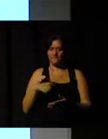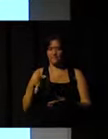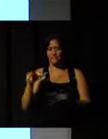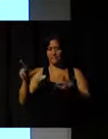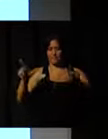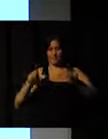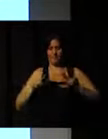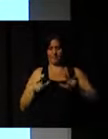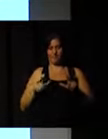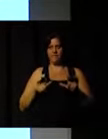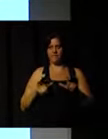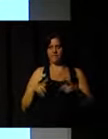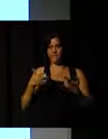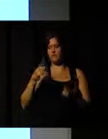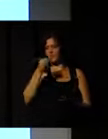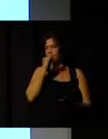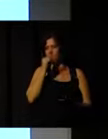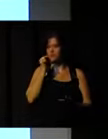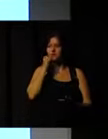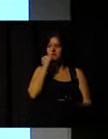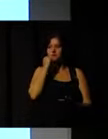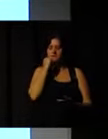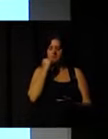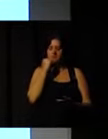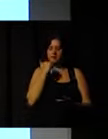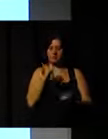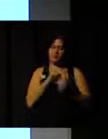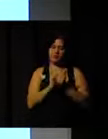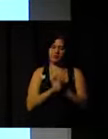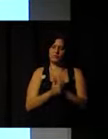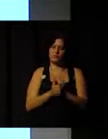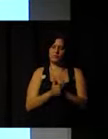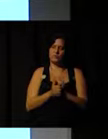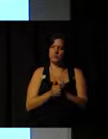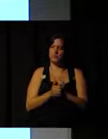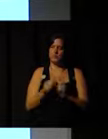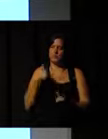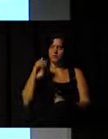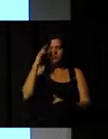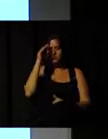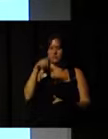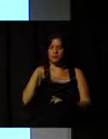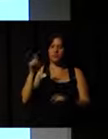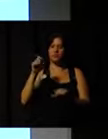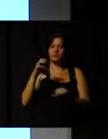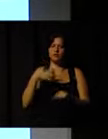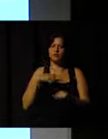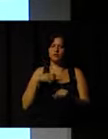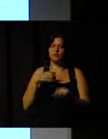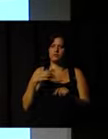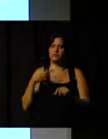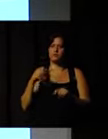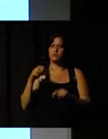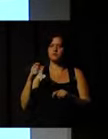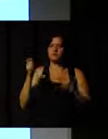science, I presume that you have a certain kind of competence, certain kind of competence, skills, and so on, and so on.